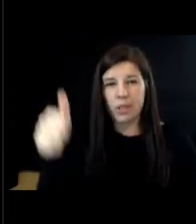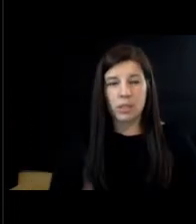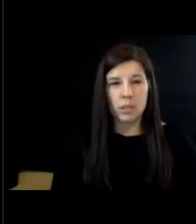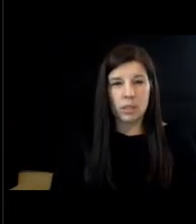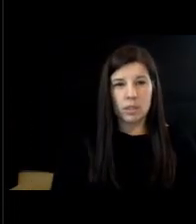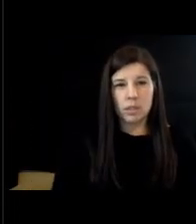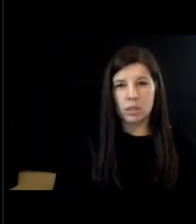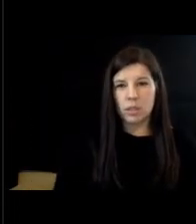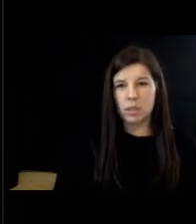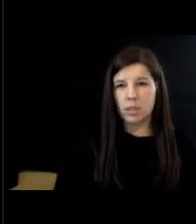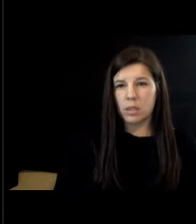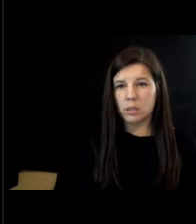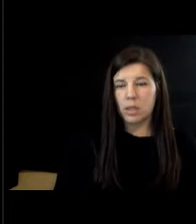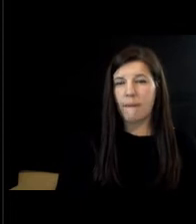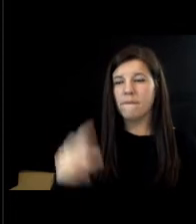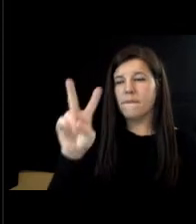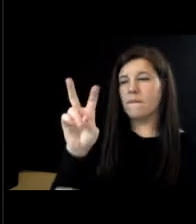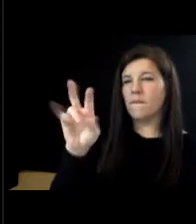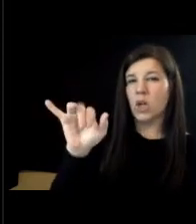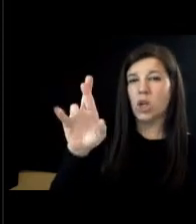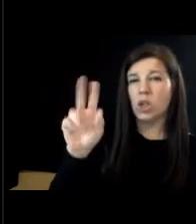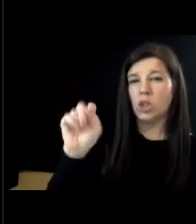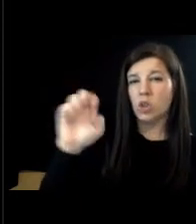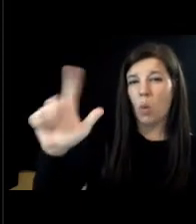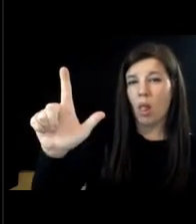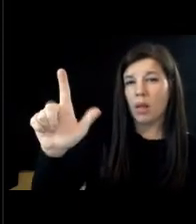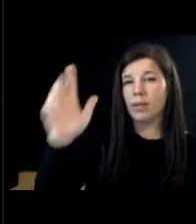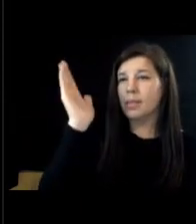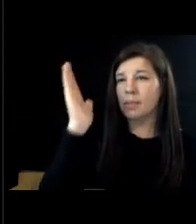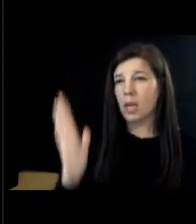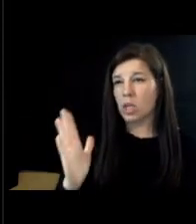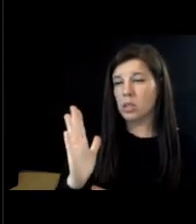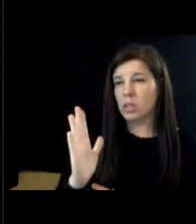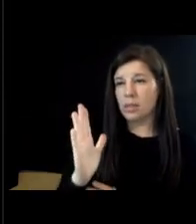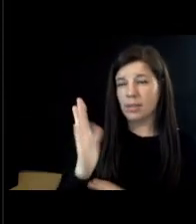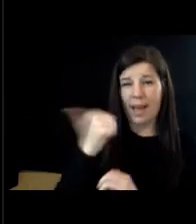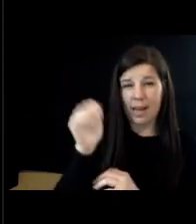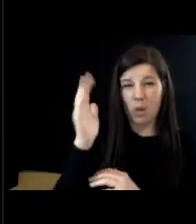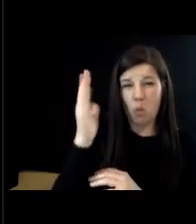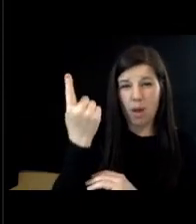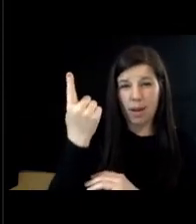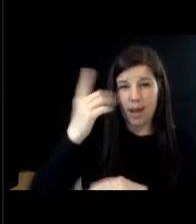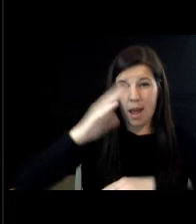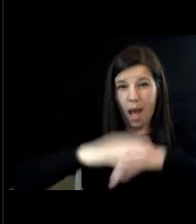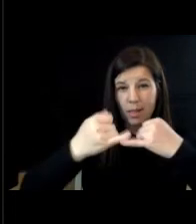to move on to the virtual speakers uh if somebody could tell me if anybody's online money is anybody online